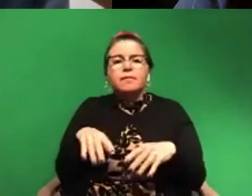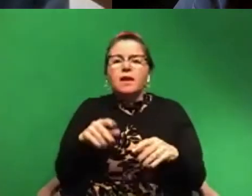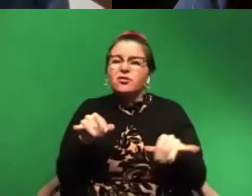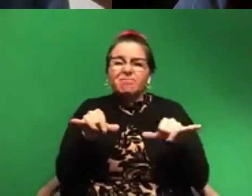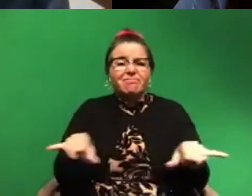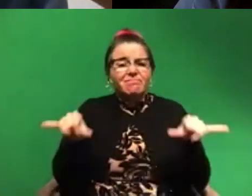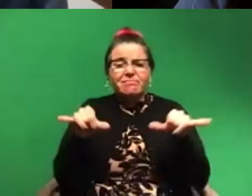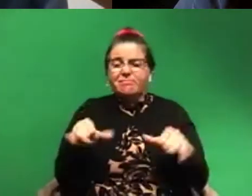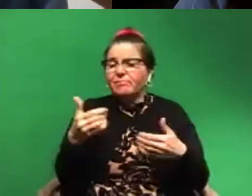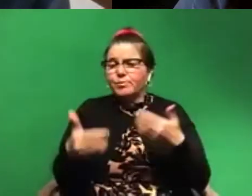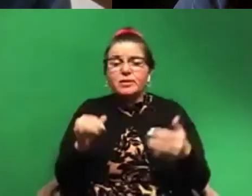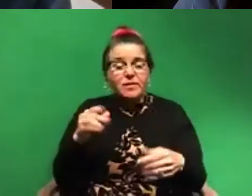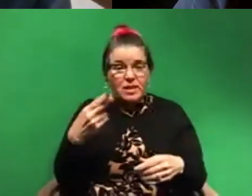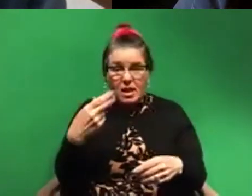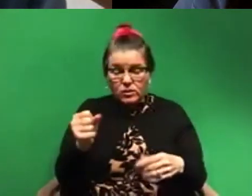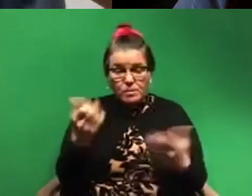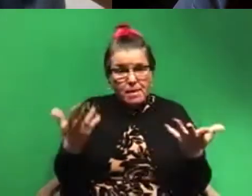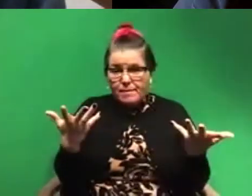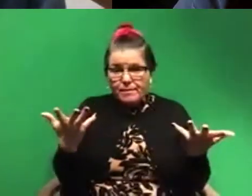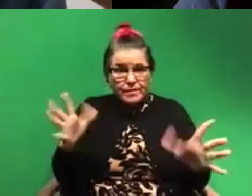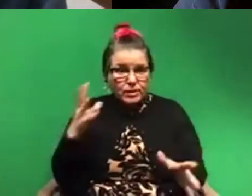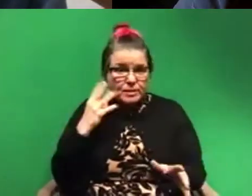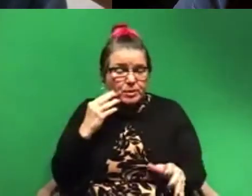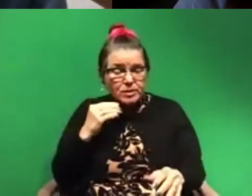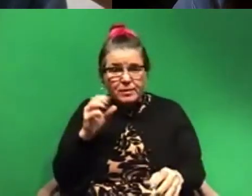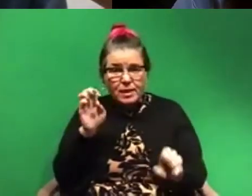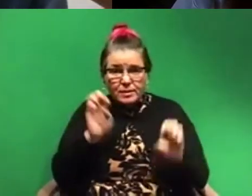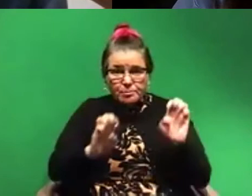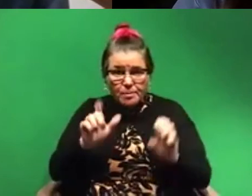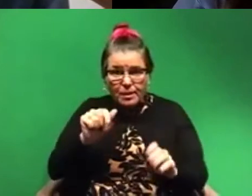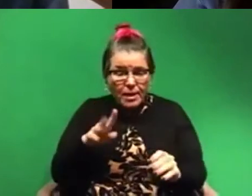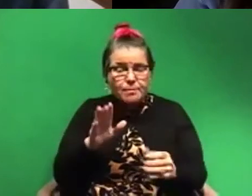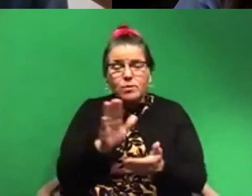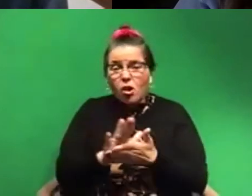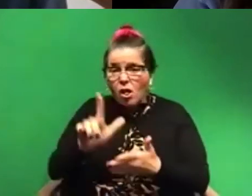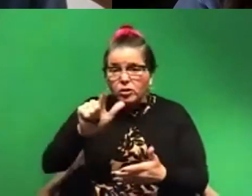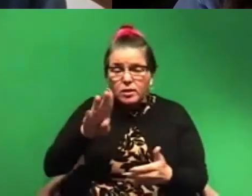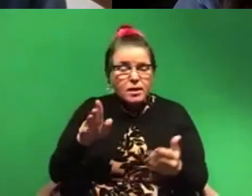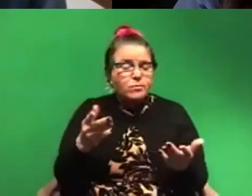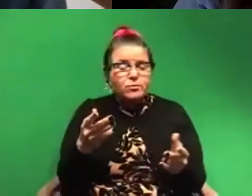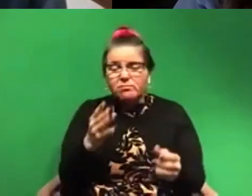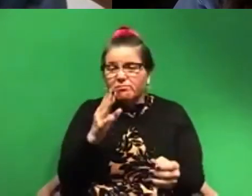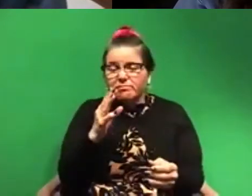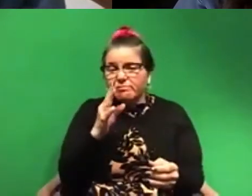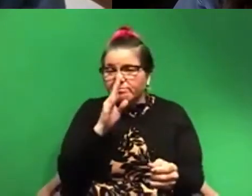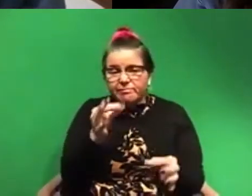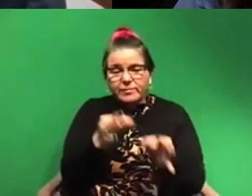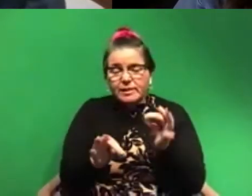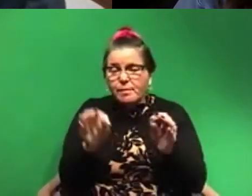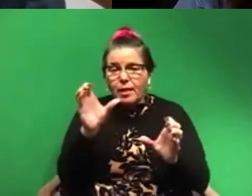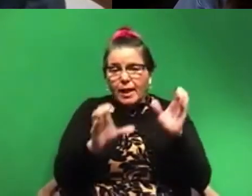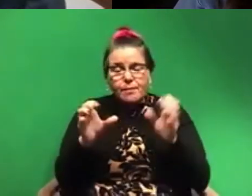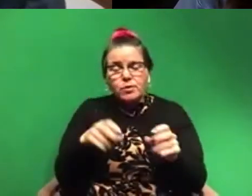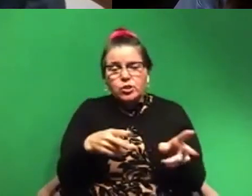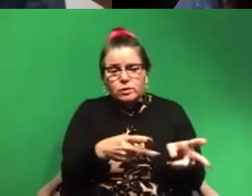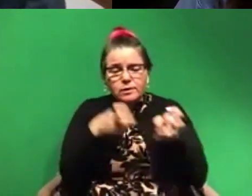you're in high school, you may have done it in a high school lab or a college lab. It's a, it's really pretty straightforward chemistry to extract the DNA